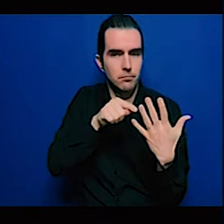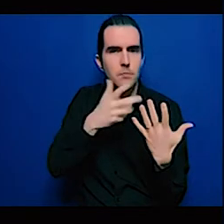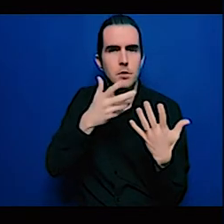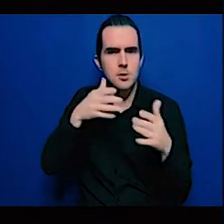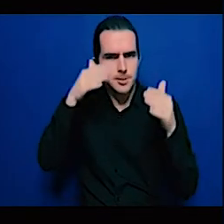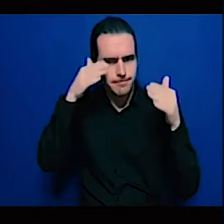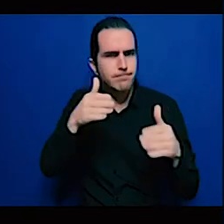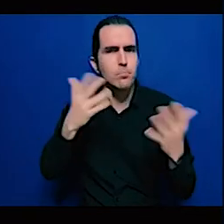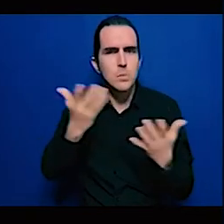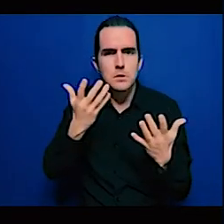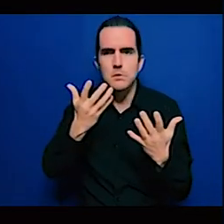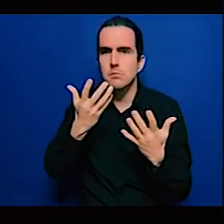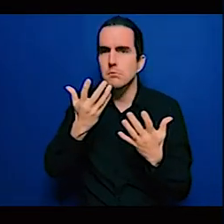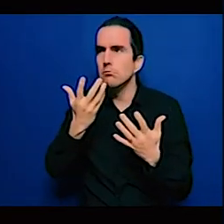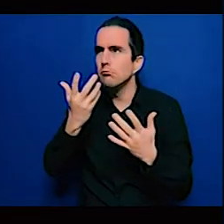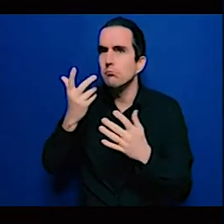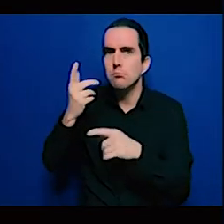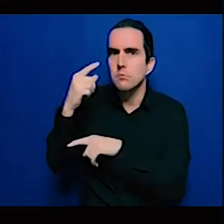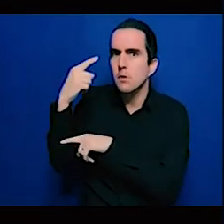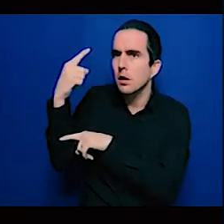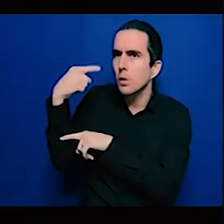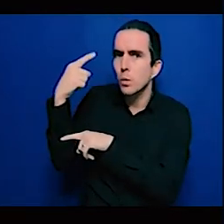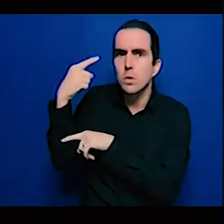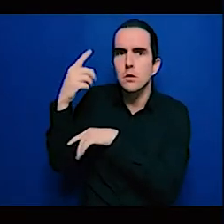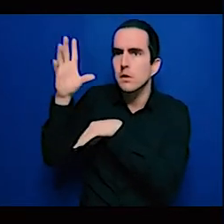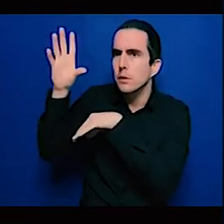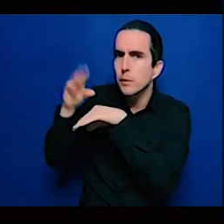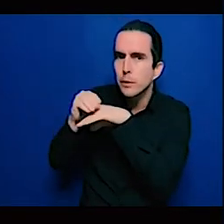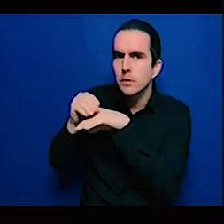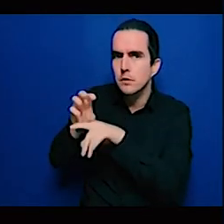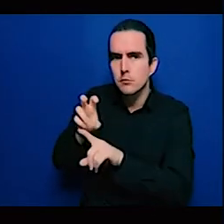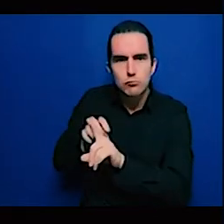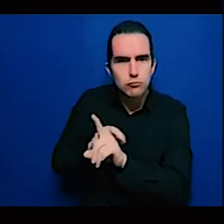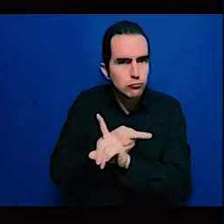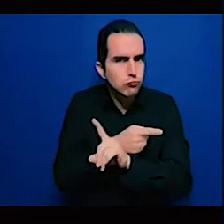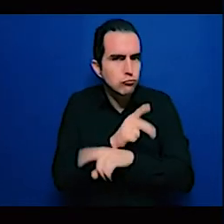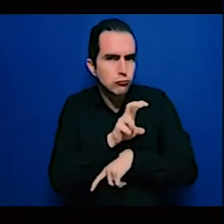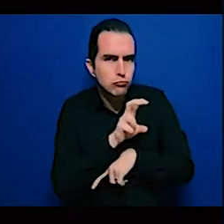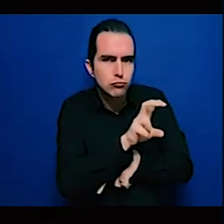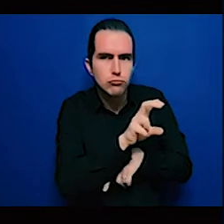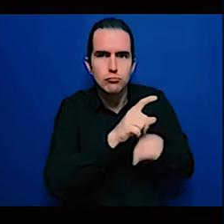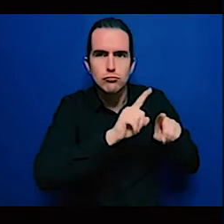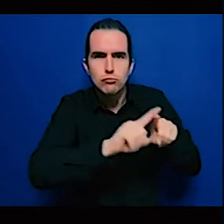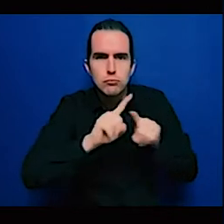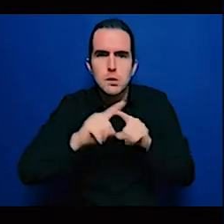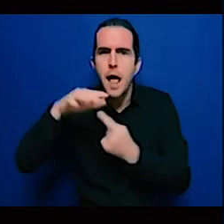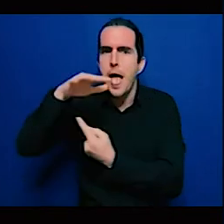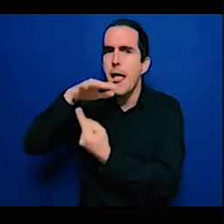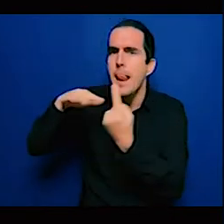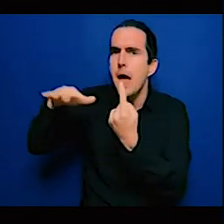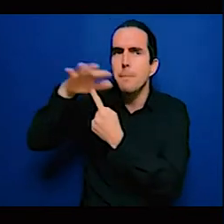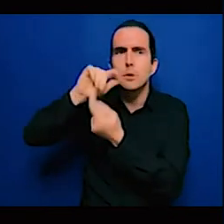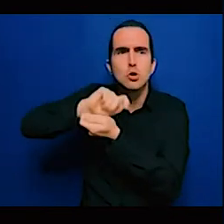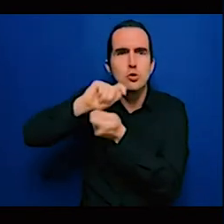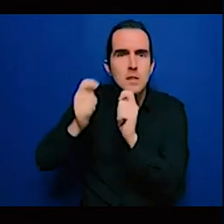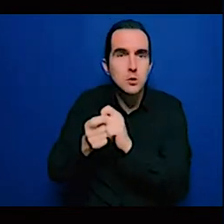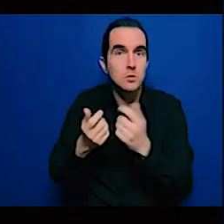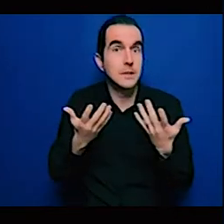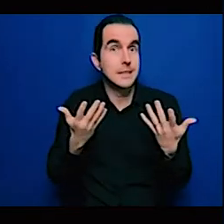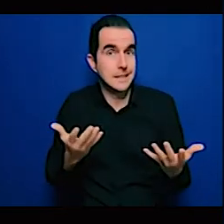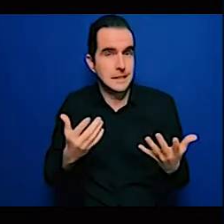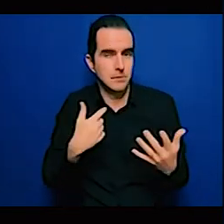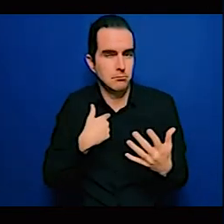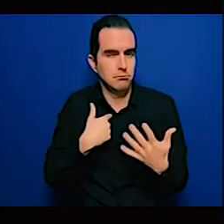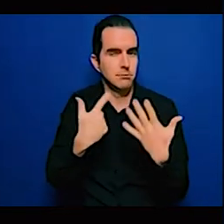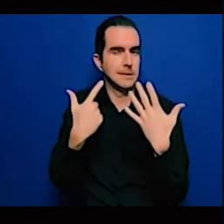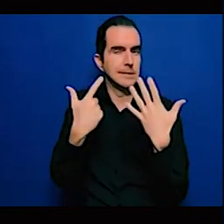Mr. Cody Adujulu, who is the Executive Head of Energy and Infrastructure Finance for